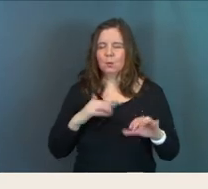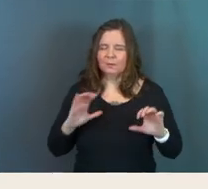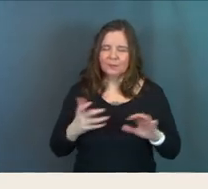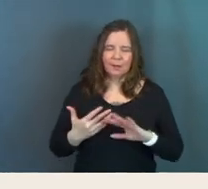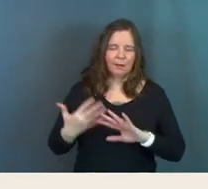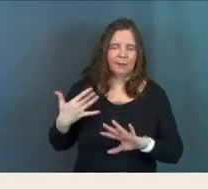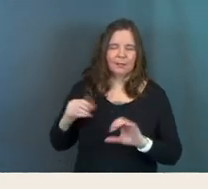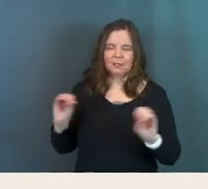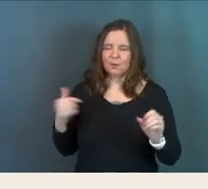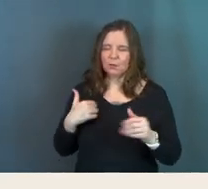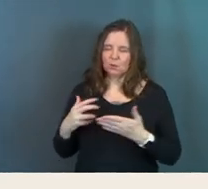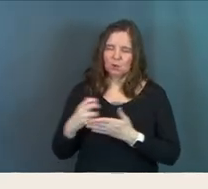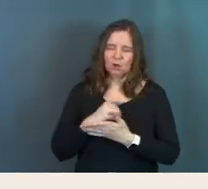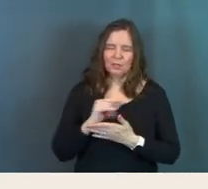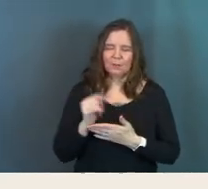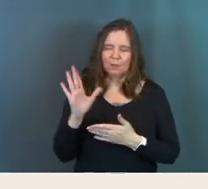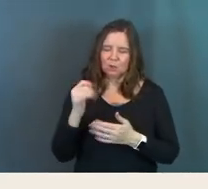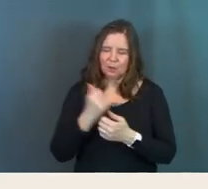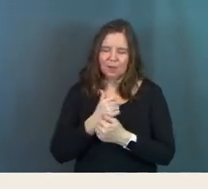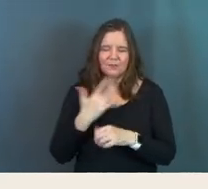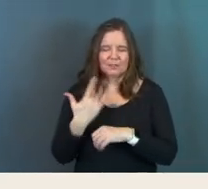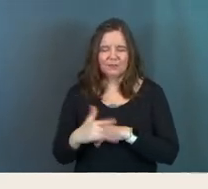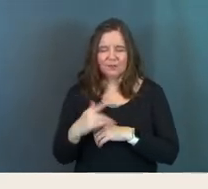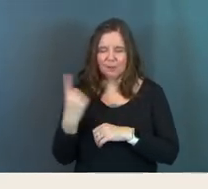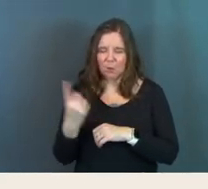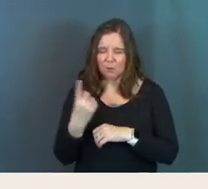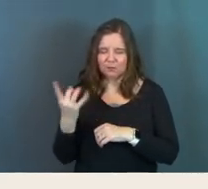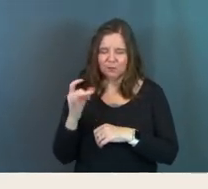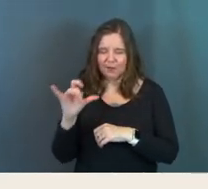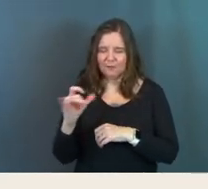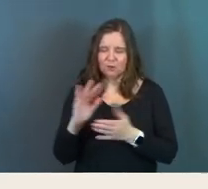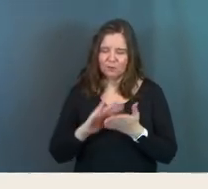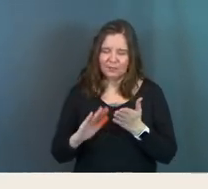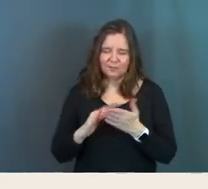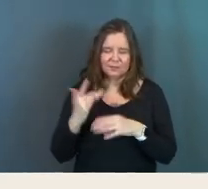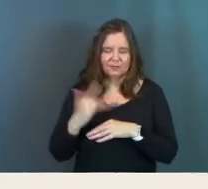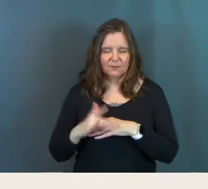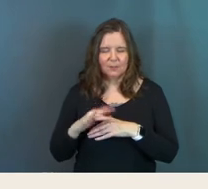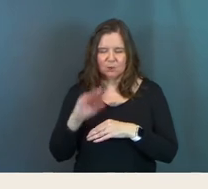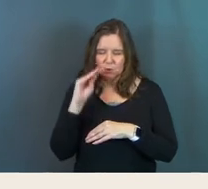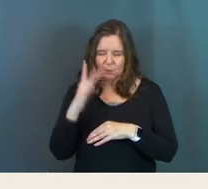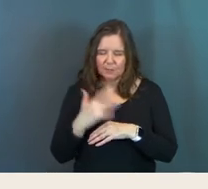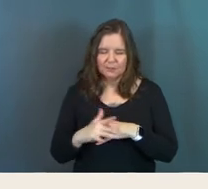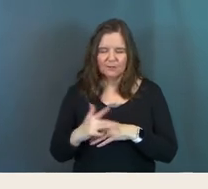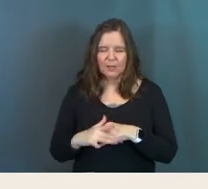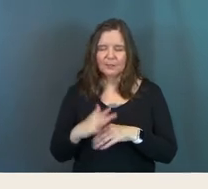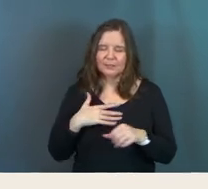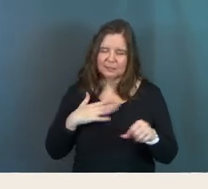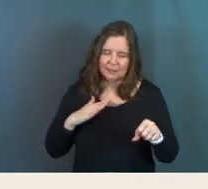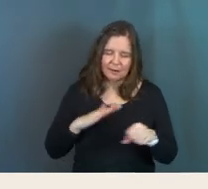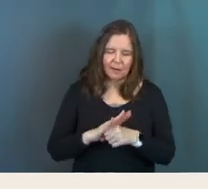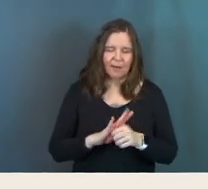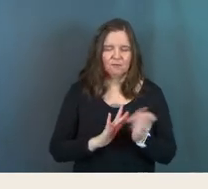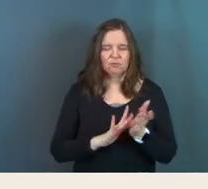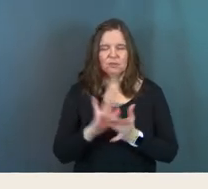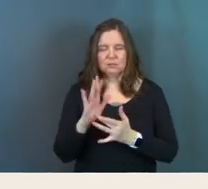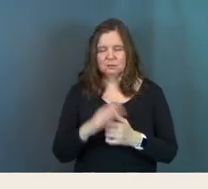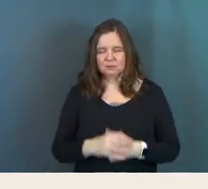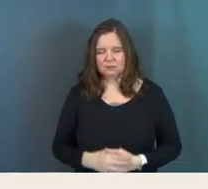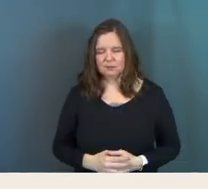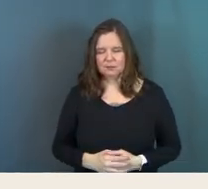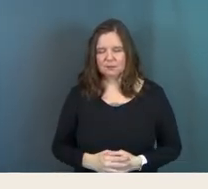we've done, there's nothing we could do to earn it, God. But your love is available always and forever. Your forgiveness is available. Your grace is available. And it is enough, Jesus.